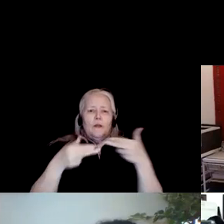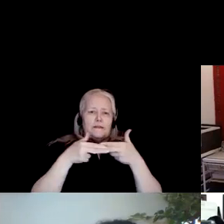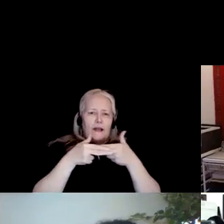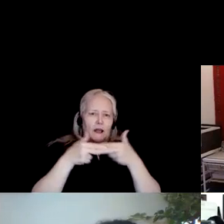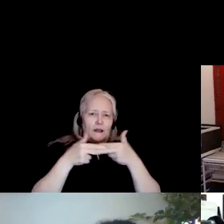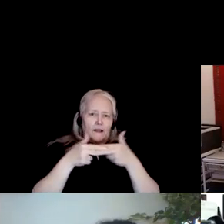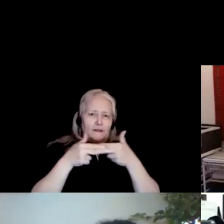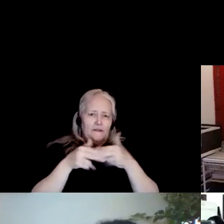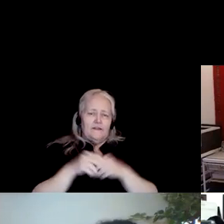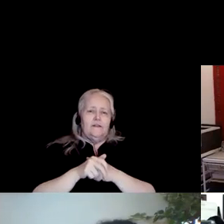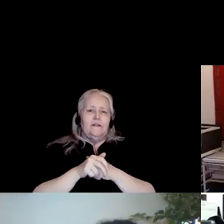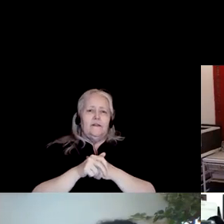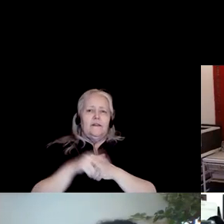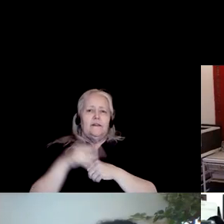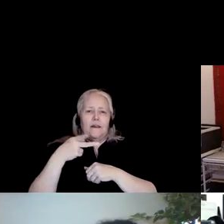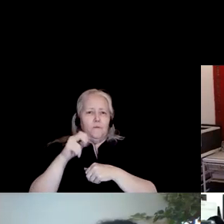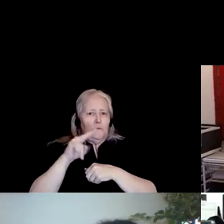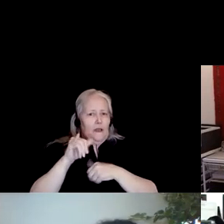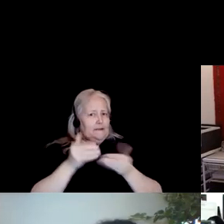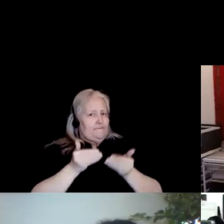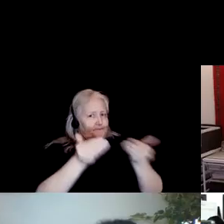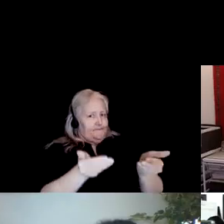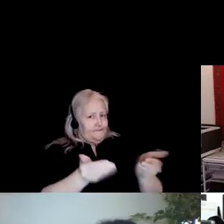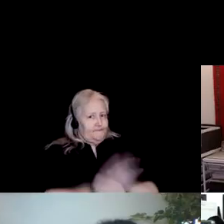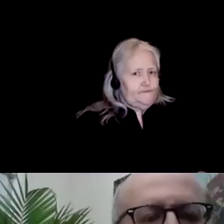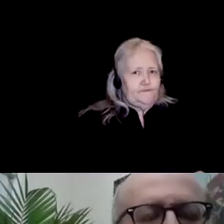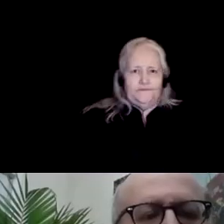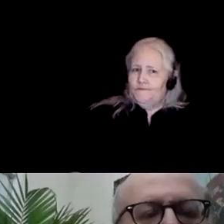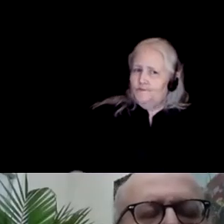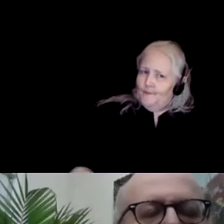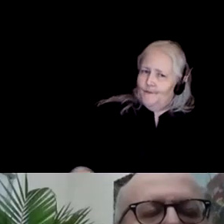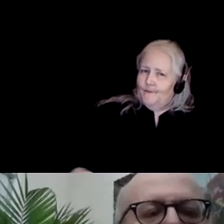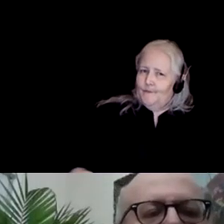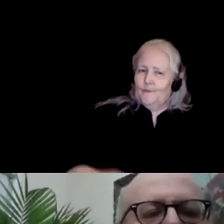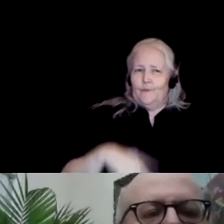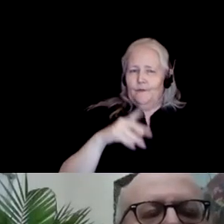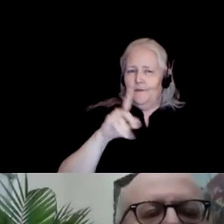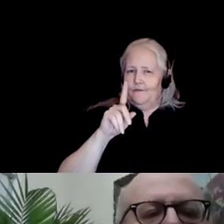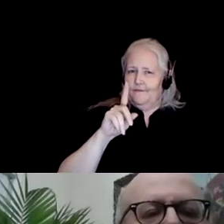and Penny, please take it away. Okay. As soon as I start,